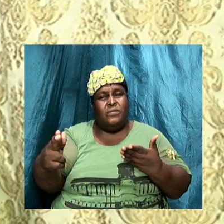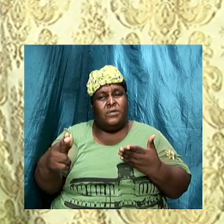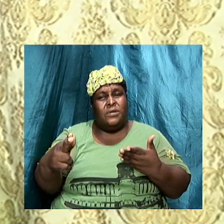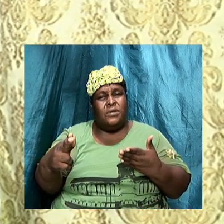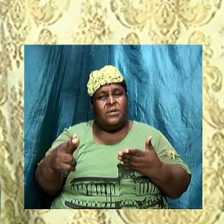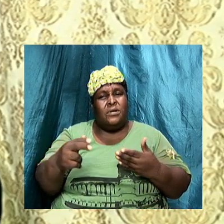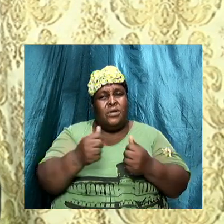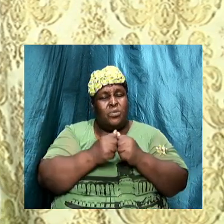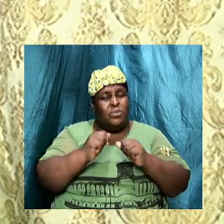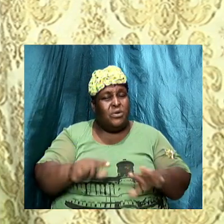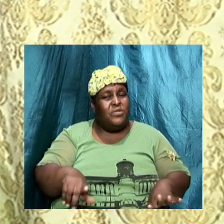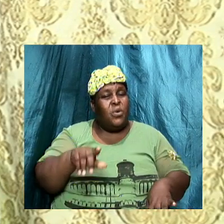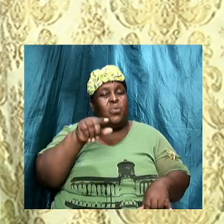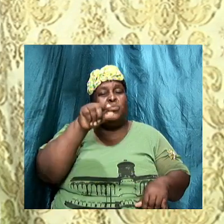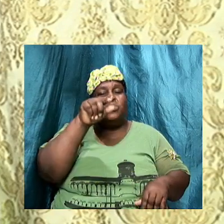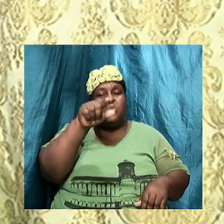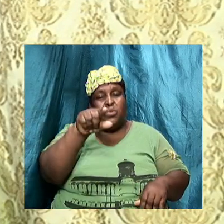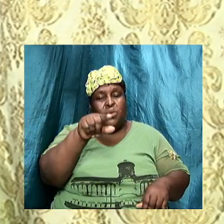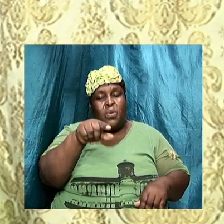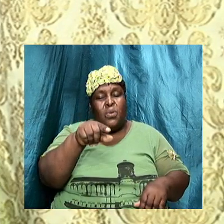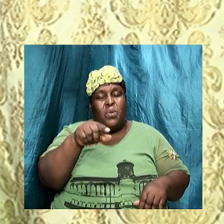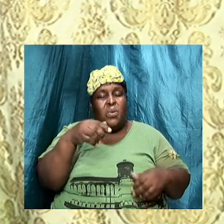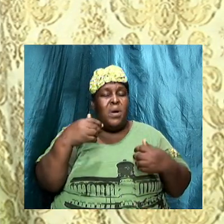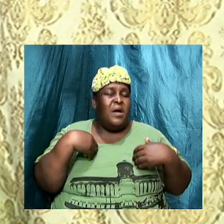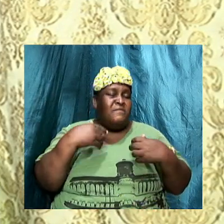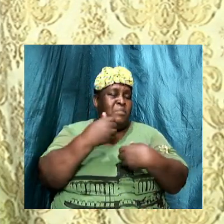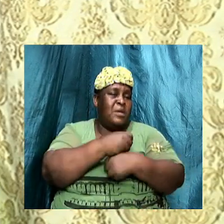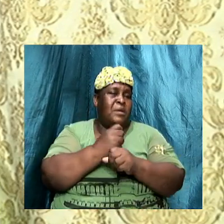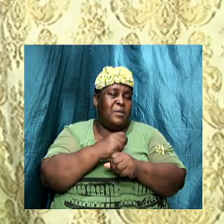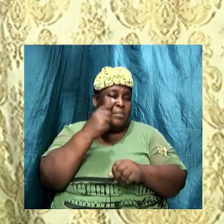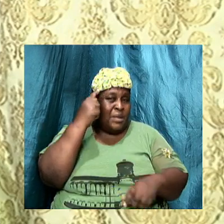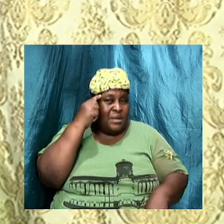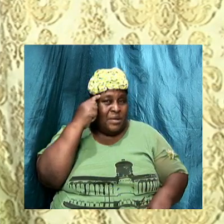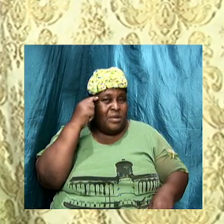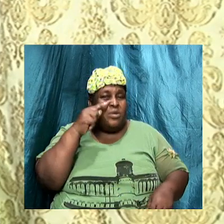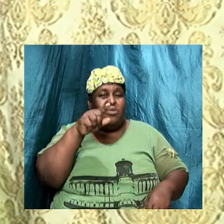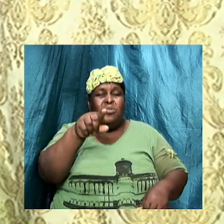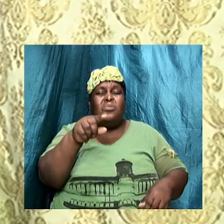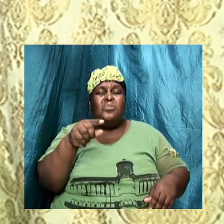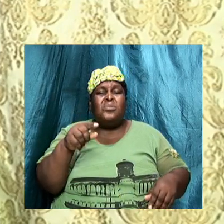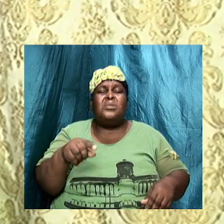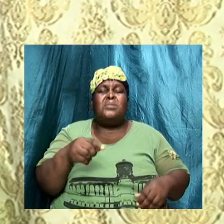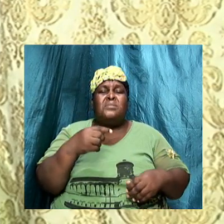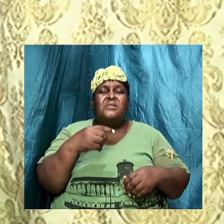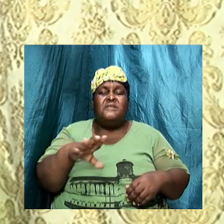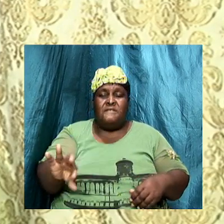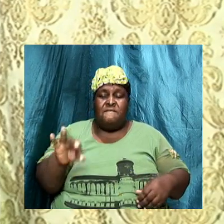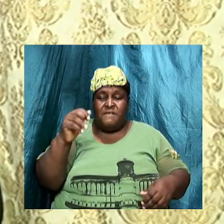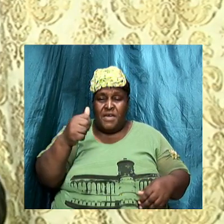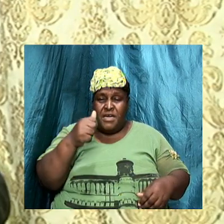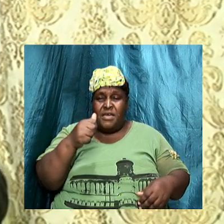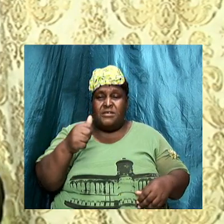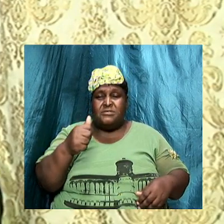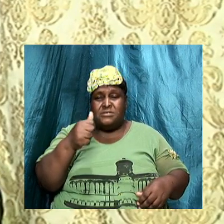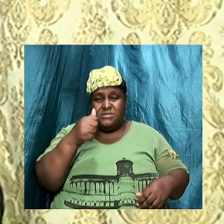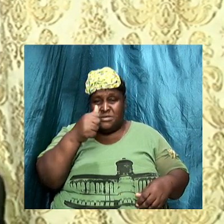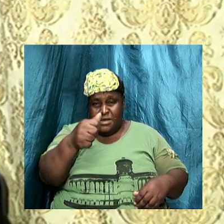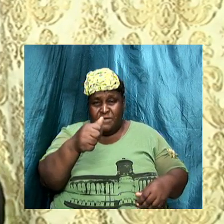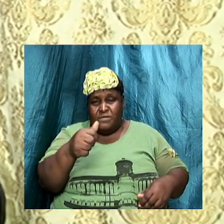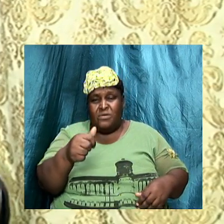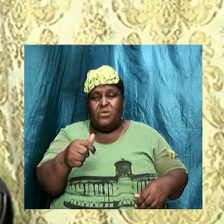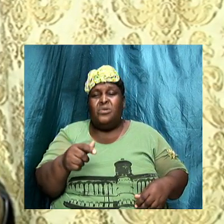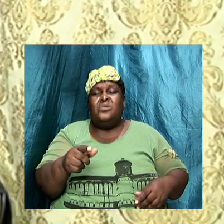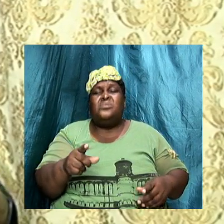you having that made up mind to live holy, you are going to find yourself doing anything. And you are going to find yourself